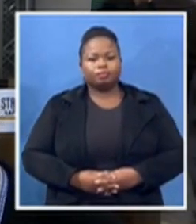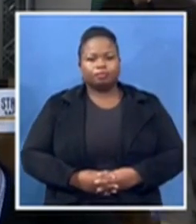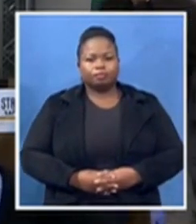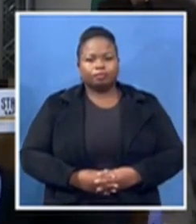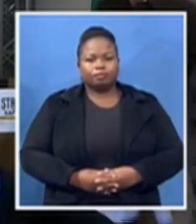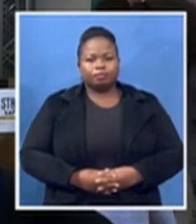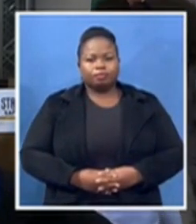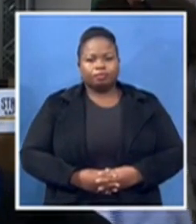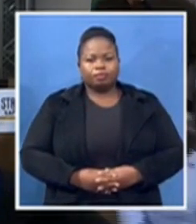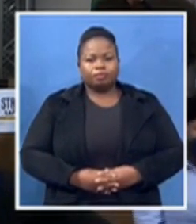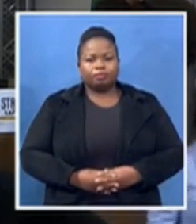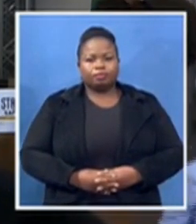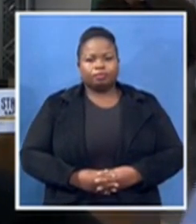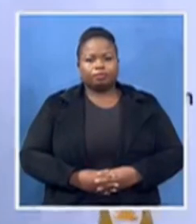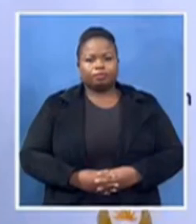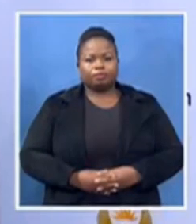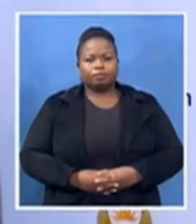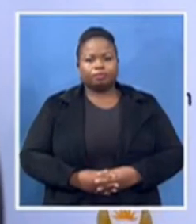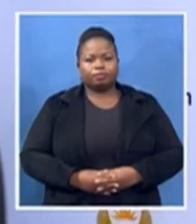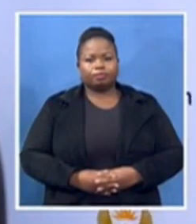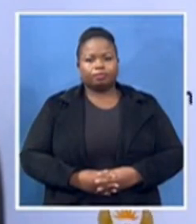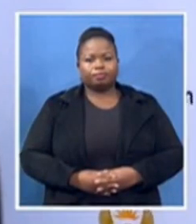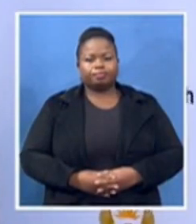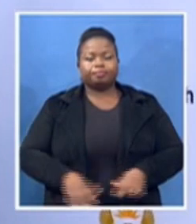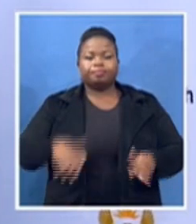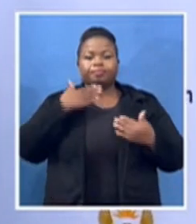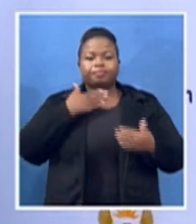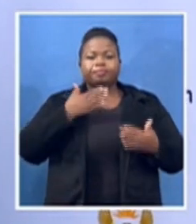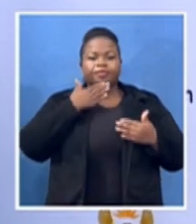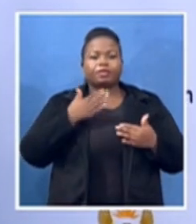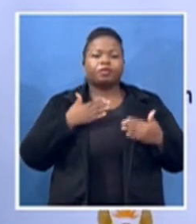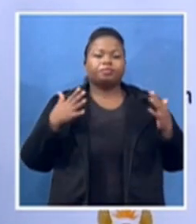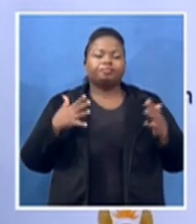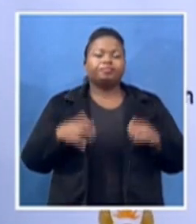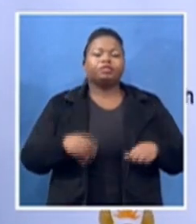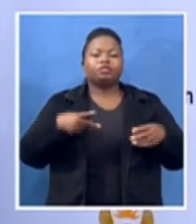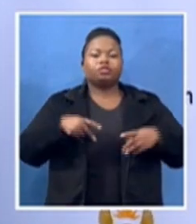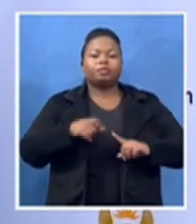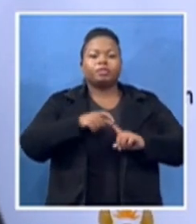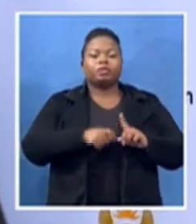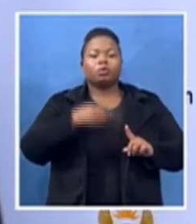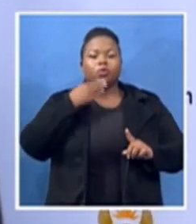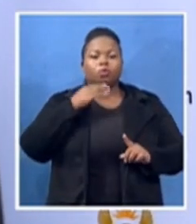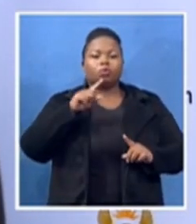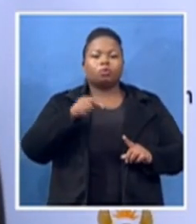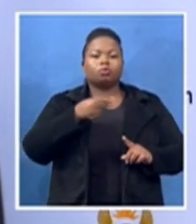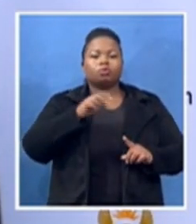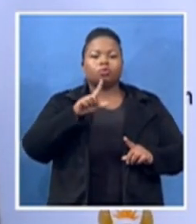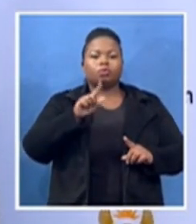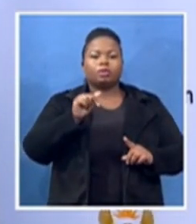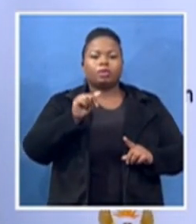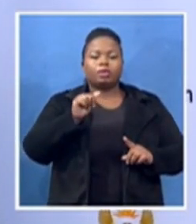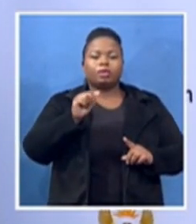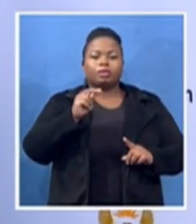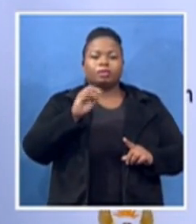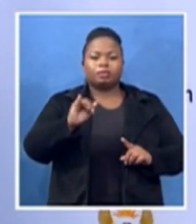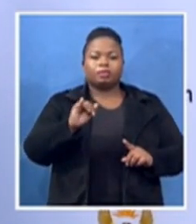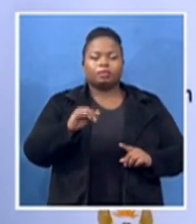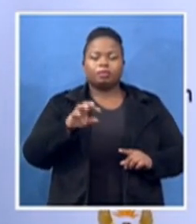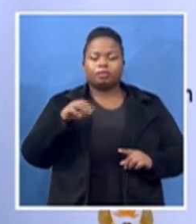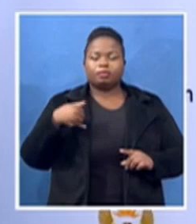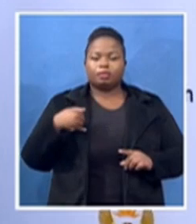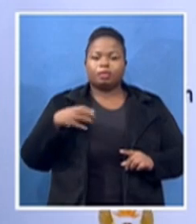i thank you very much chabesin dr tulani mbuli and oloti you will be thanked in an